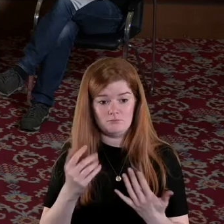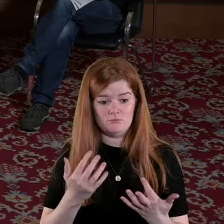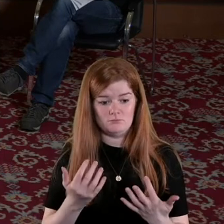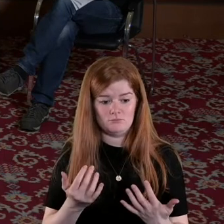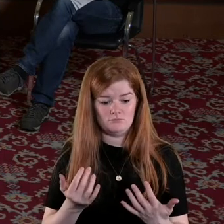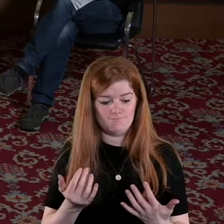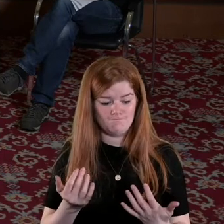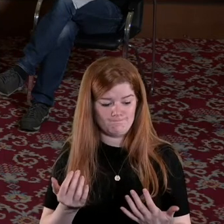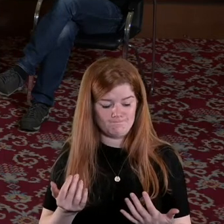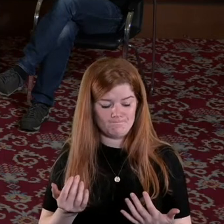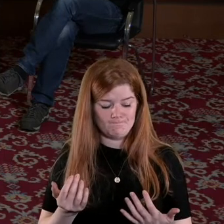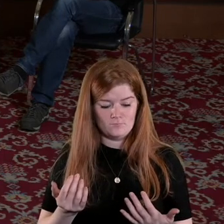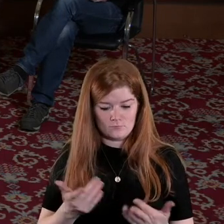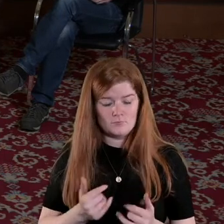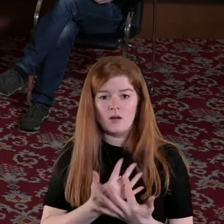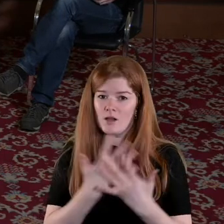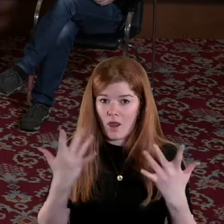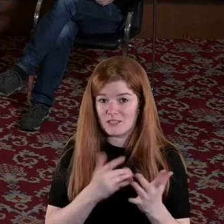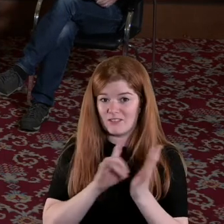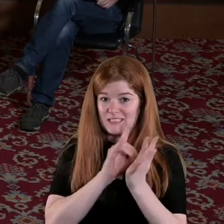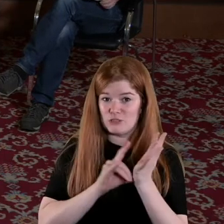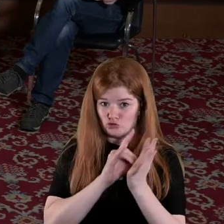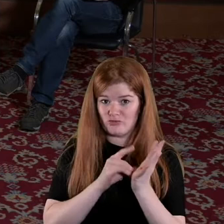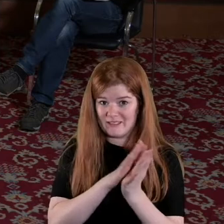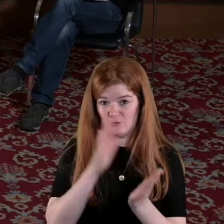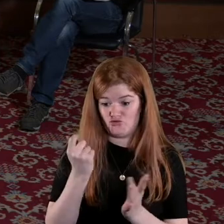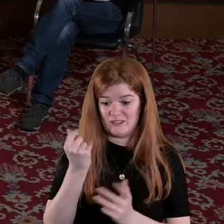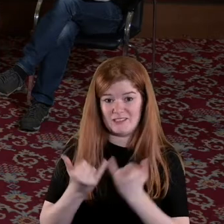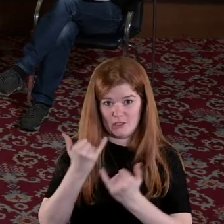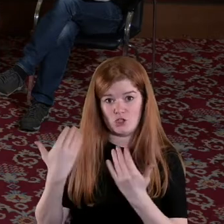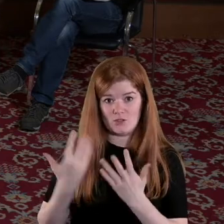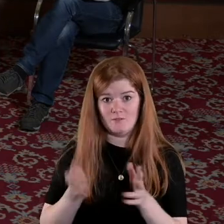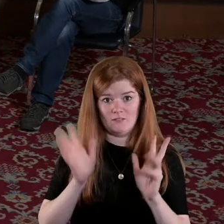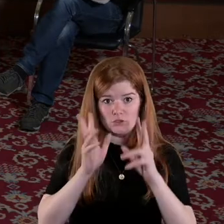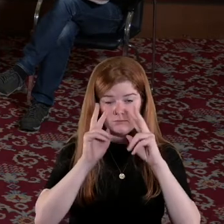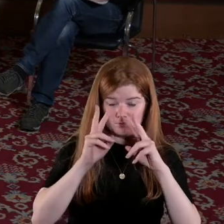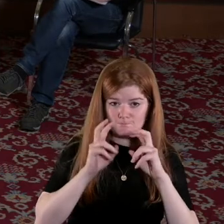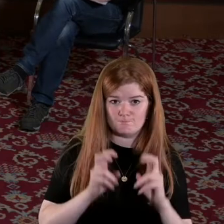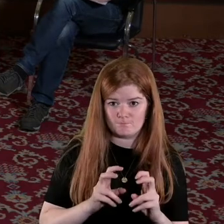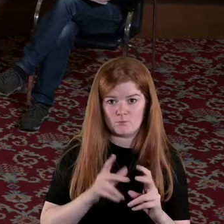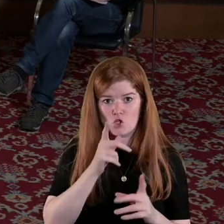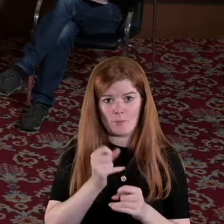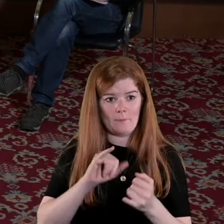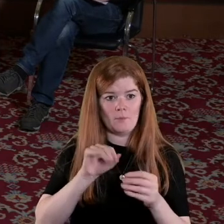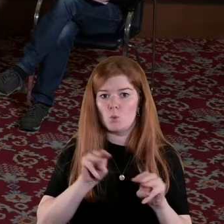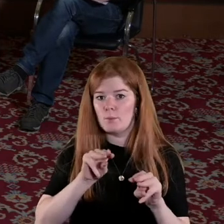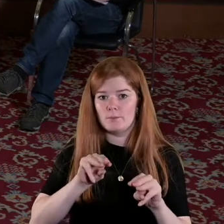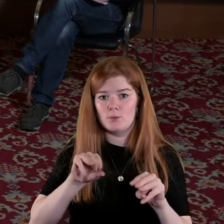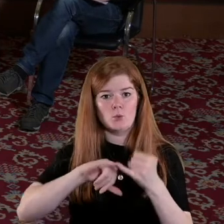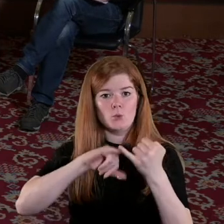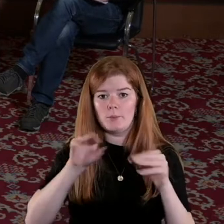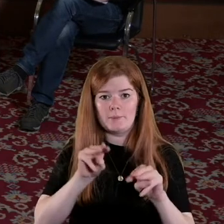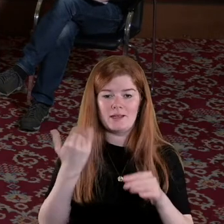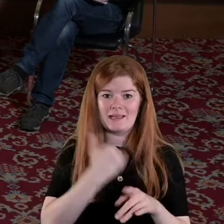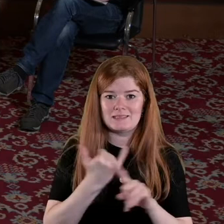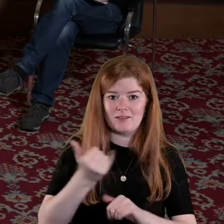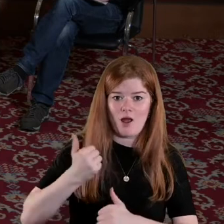the historiography in recent decades has looked at those who were killed you know in combat